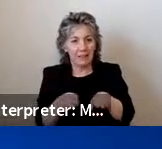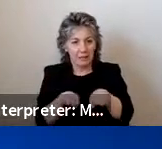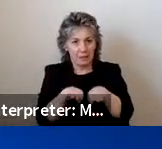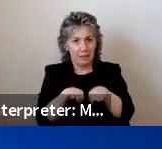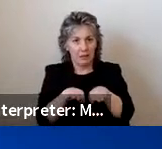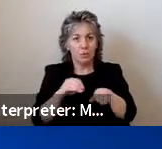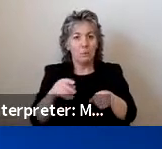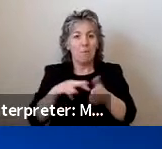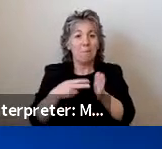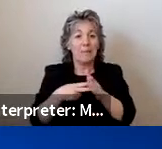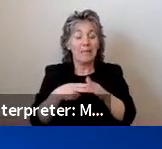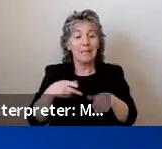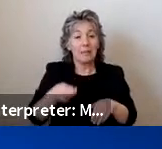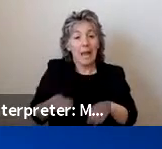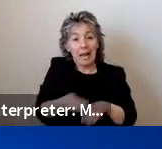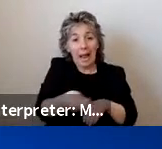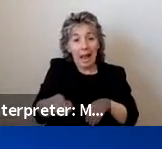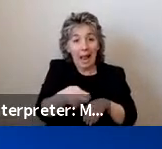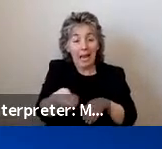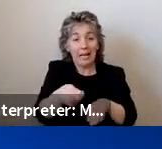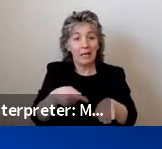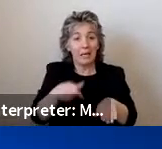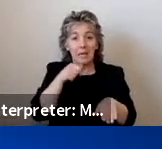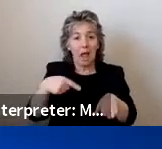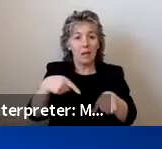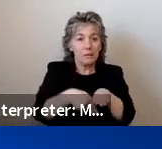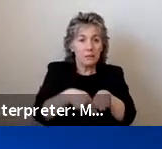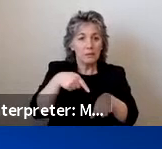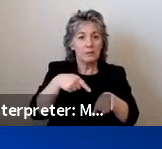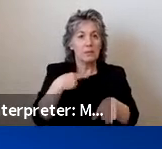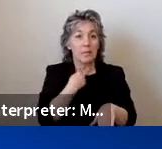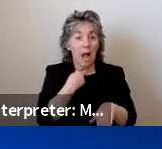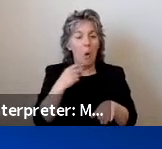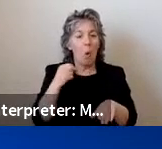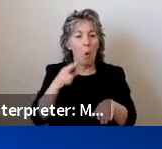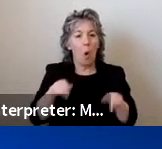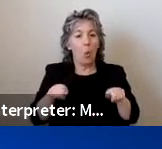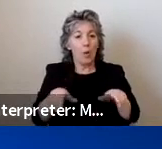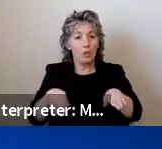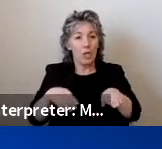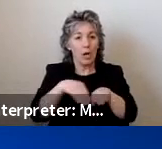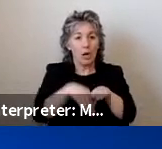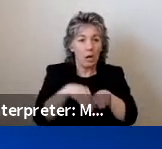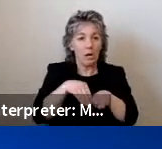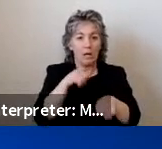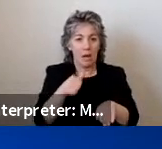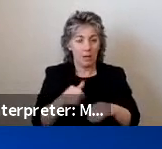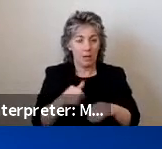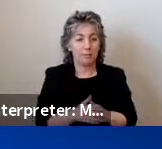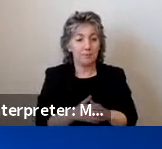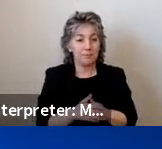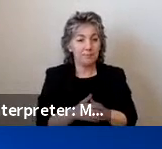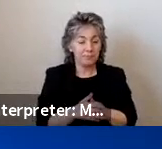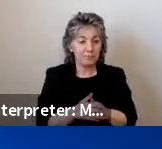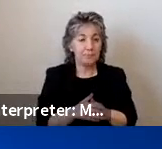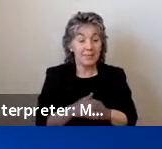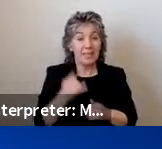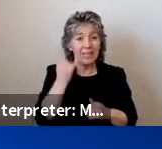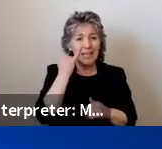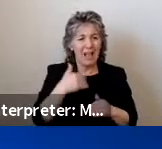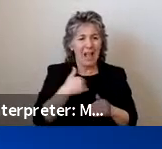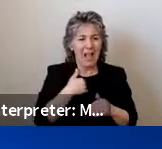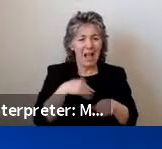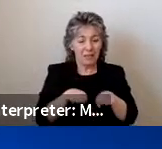is so cane tips and wheelchair caster wheels won't get stuck in openings. If the surface consists of a perforated material,